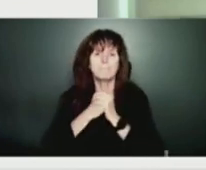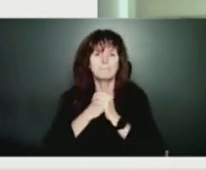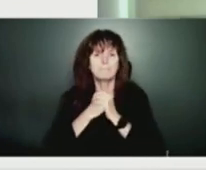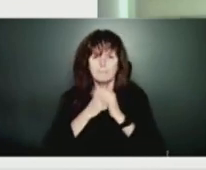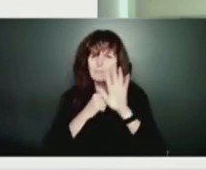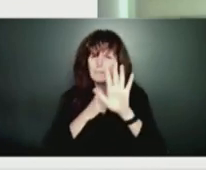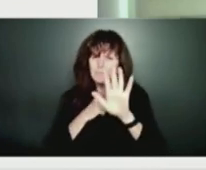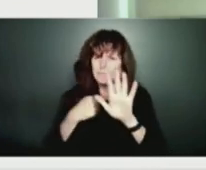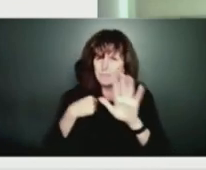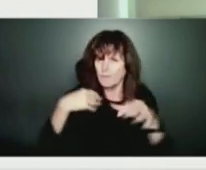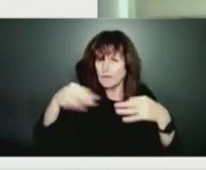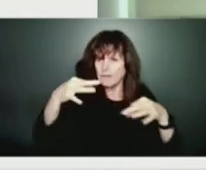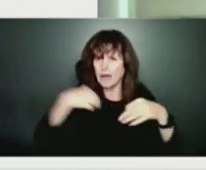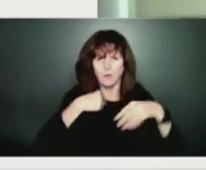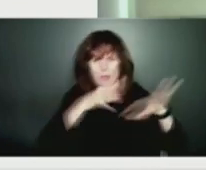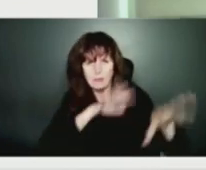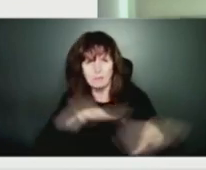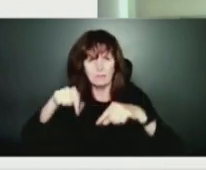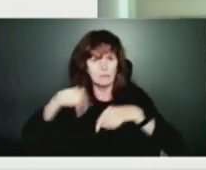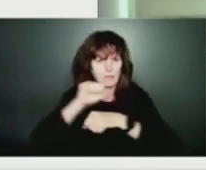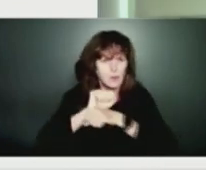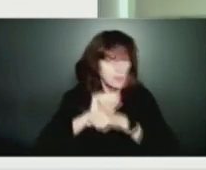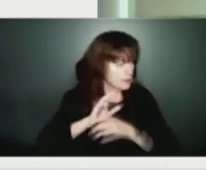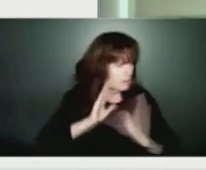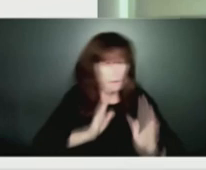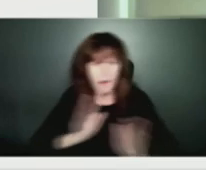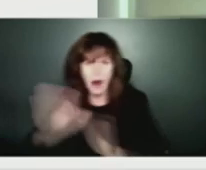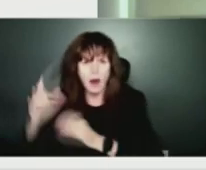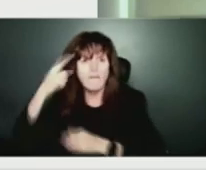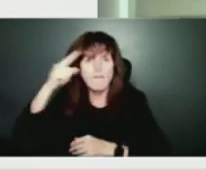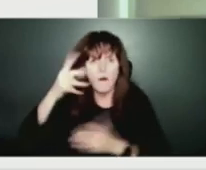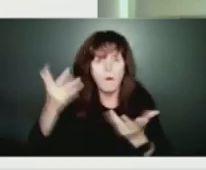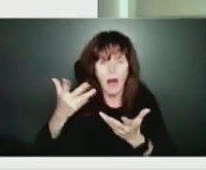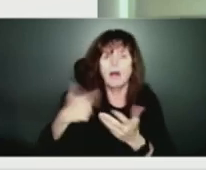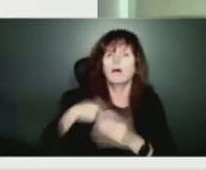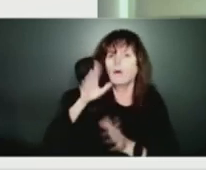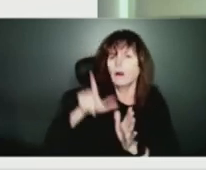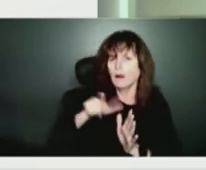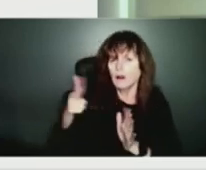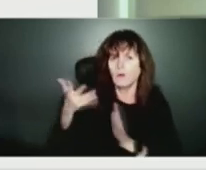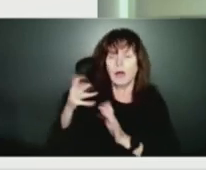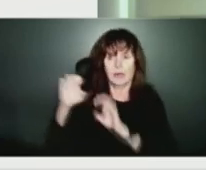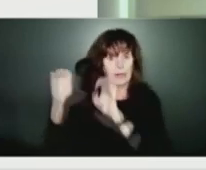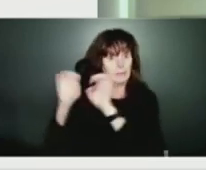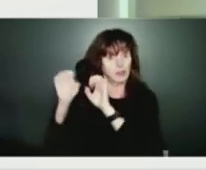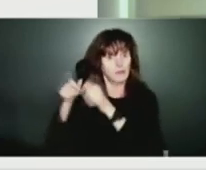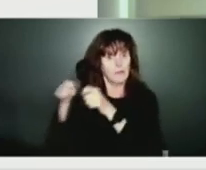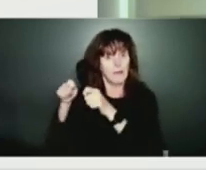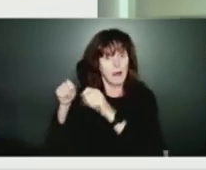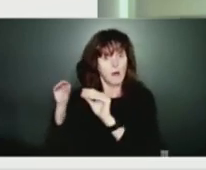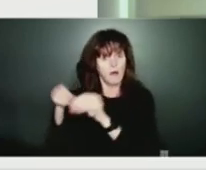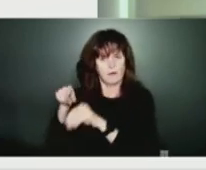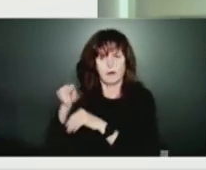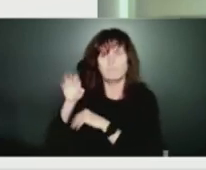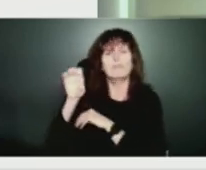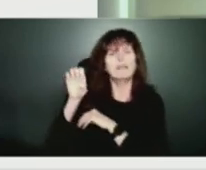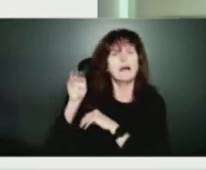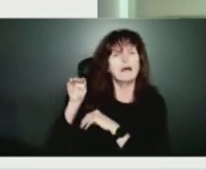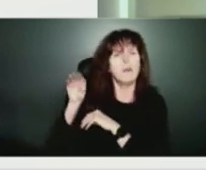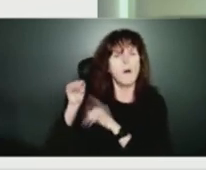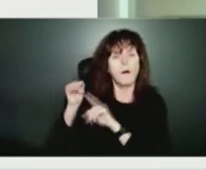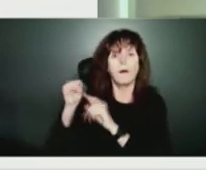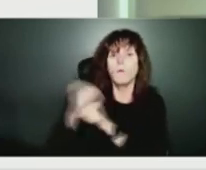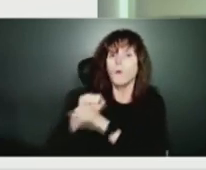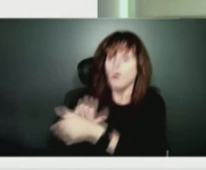questions today. So the Nova Scotia Emergency Management Office, we've been working closely with federal, provincial, municipal, and corporate partners to monitor the